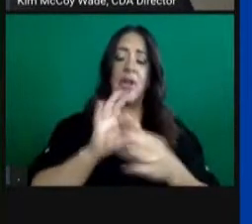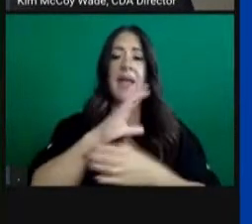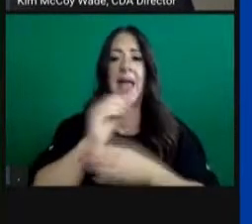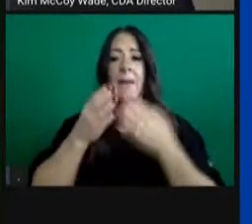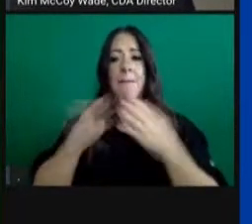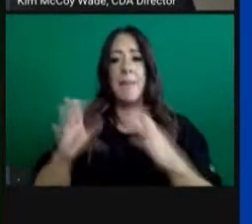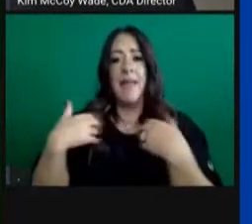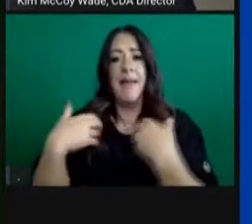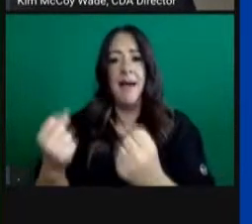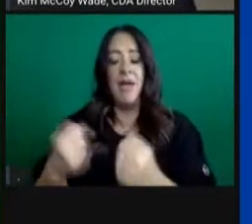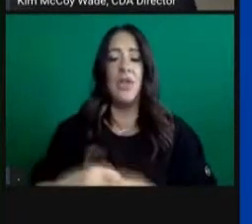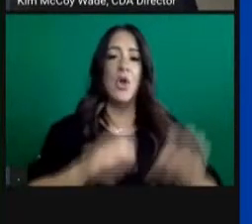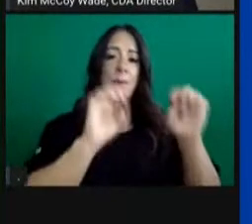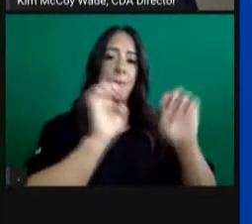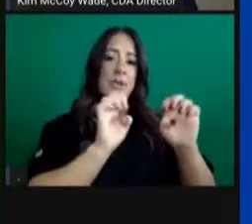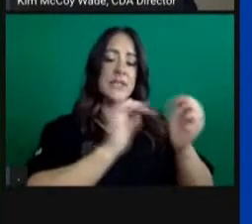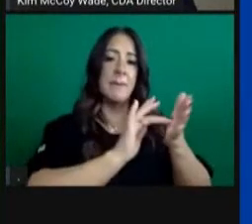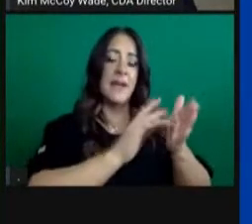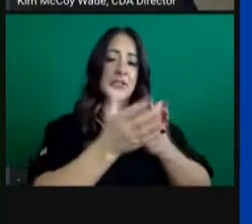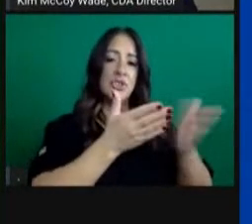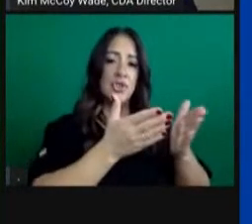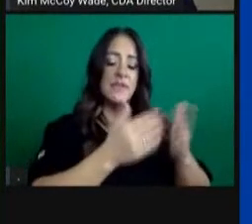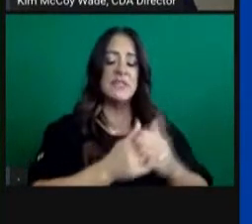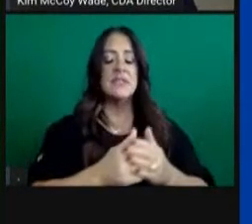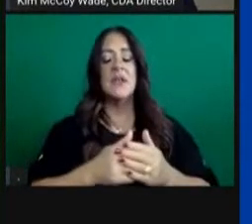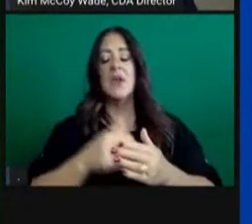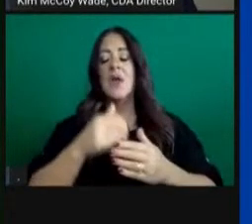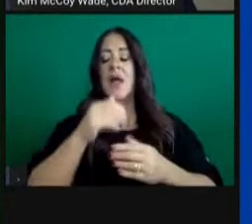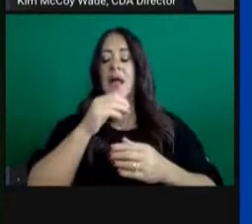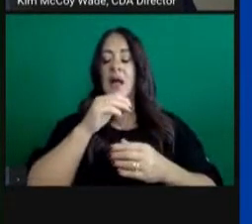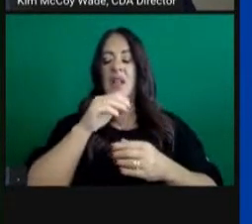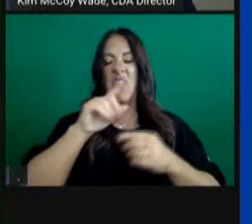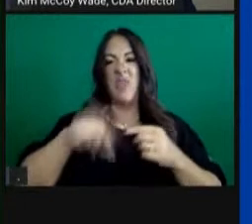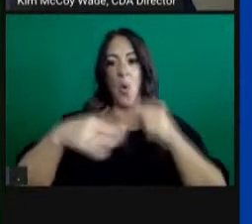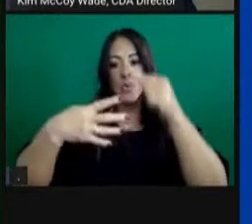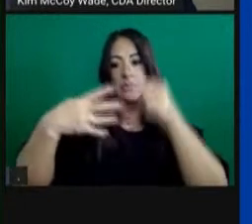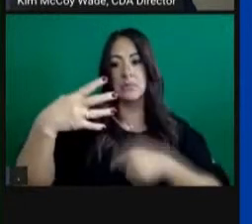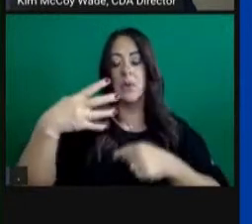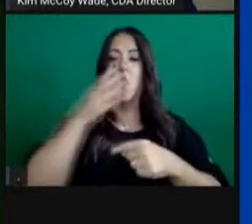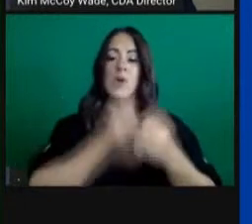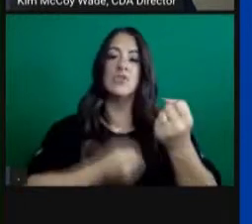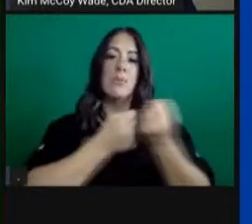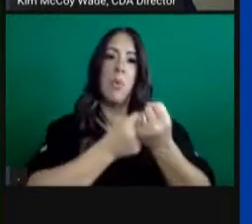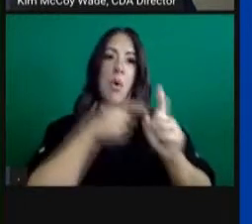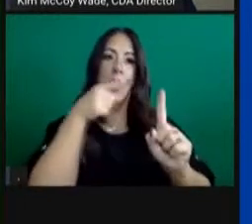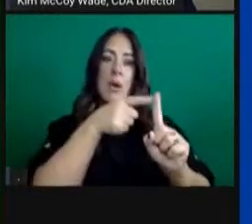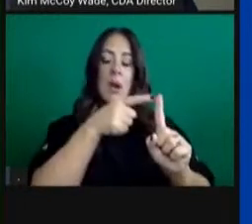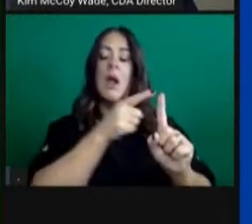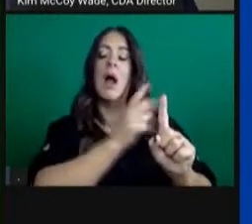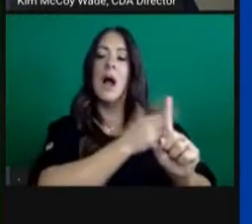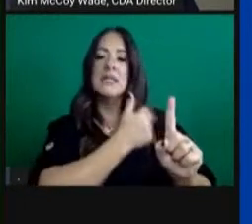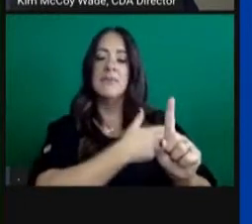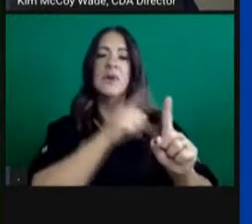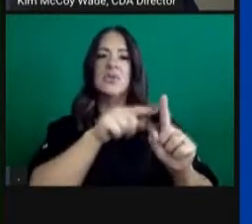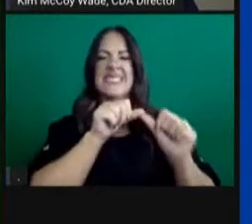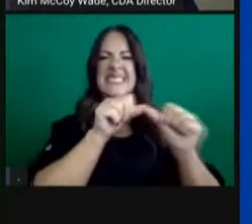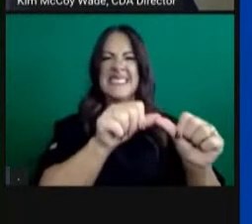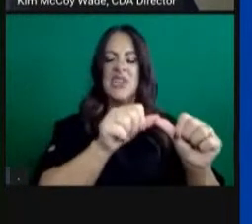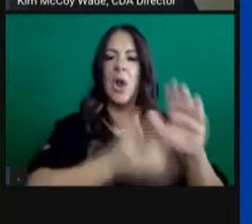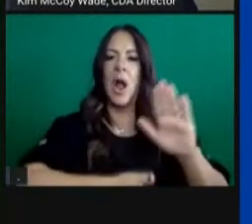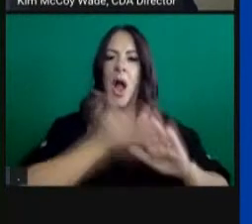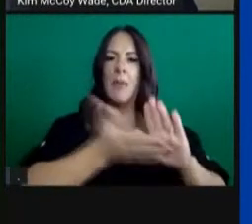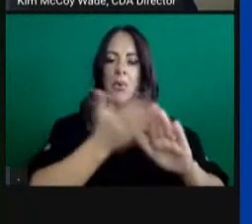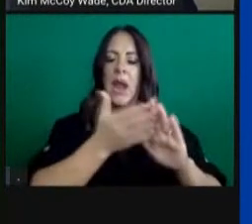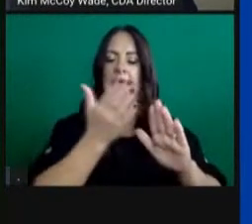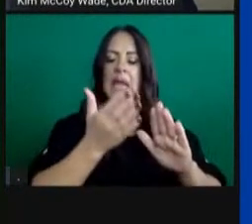public health, from emergency medical services, to support each hospital to remain in that contingent care as long as possible. Now, we